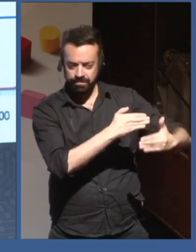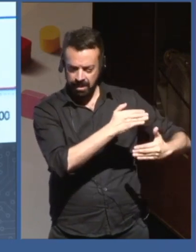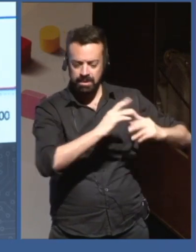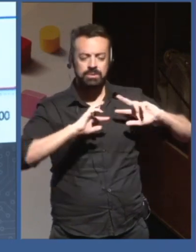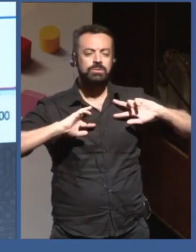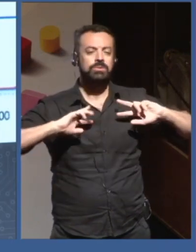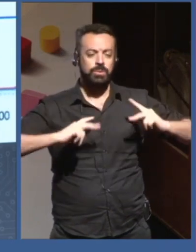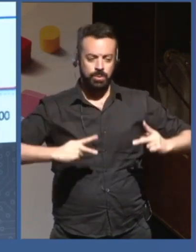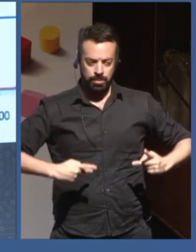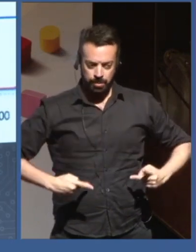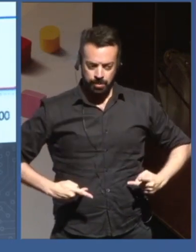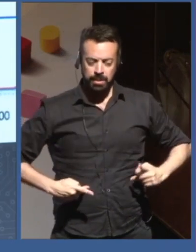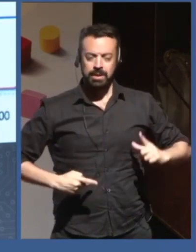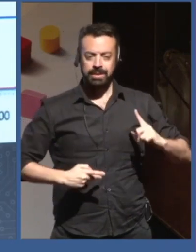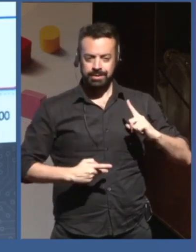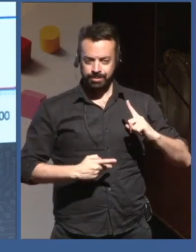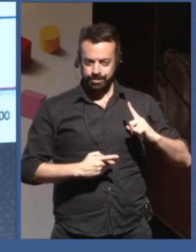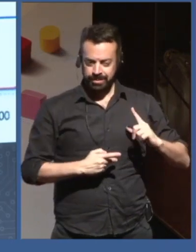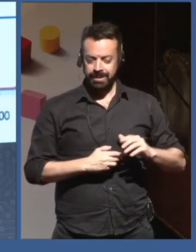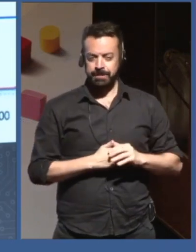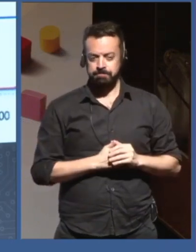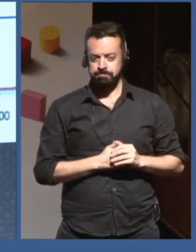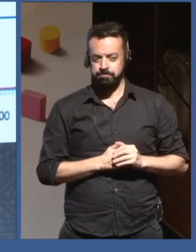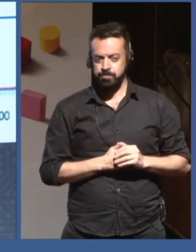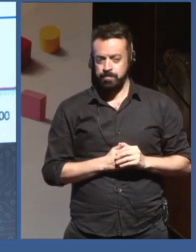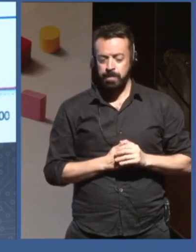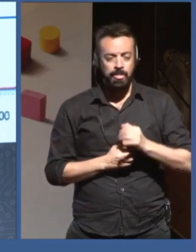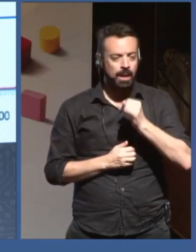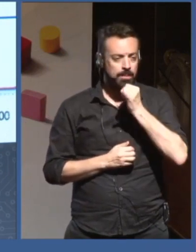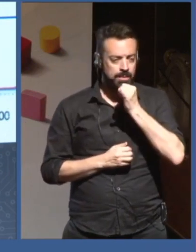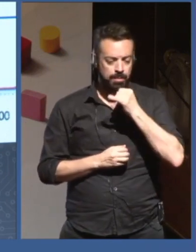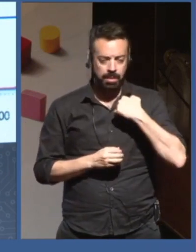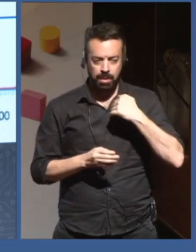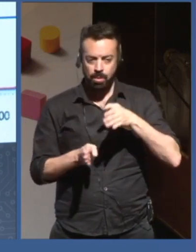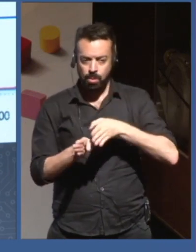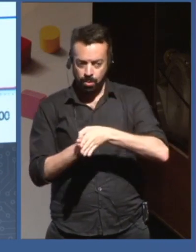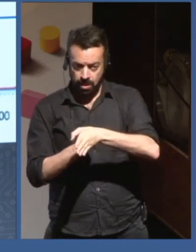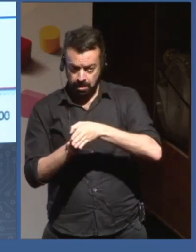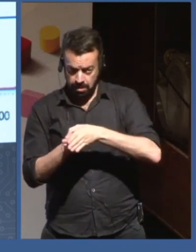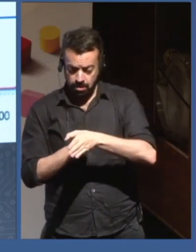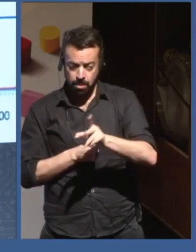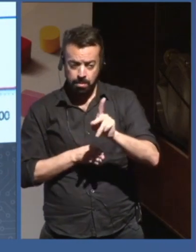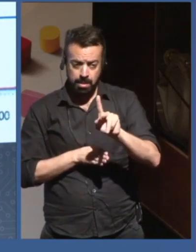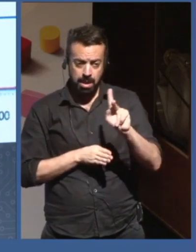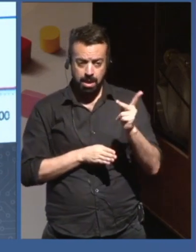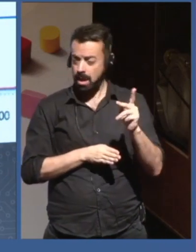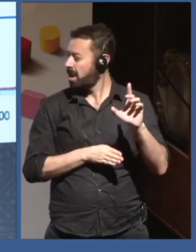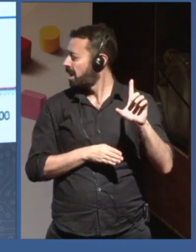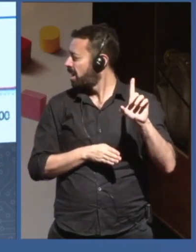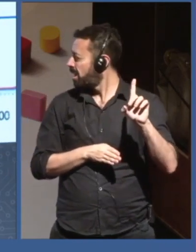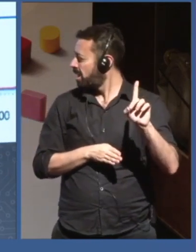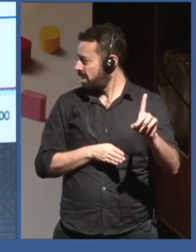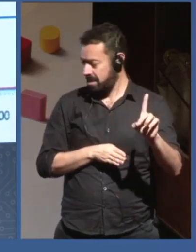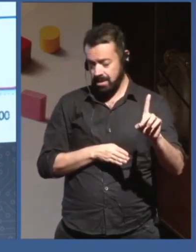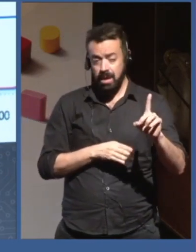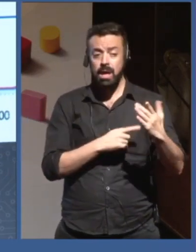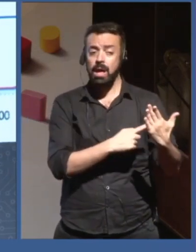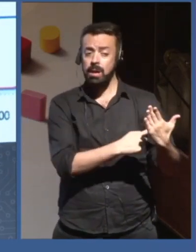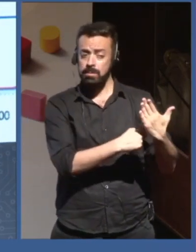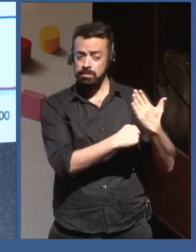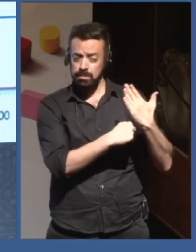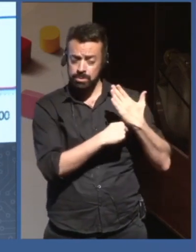was my PhD advisor, and he's still alive, but he's no longer my PhD advisor. And so he worked